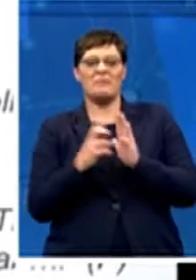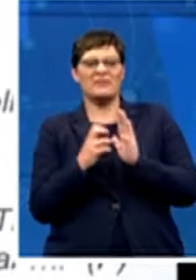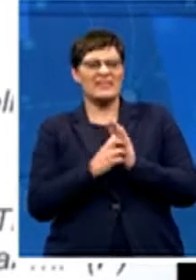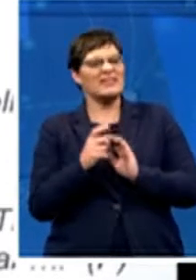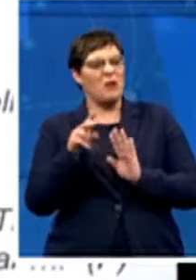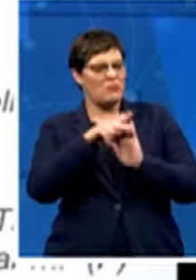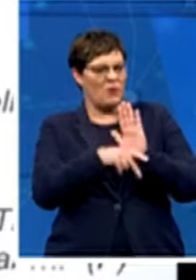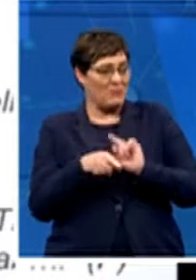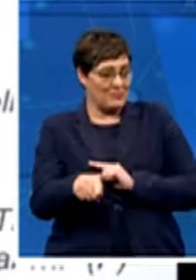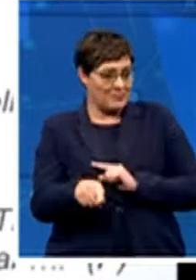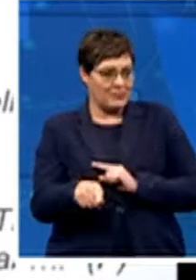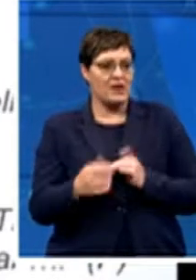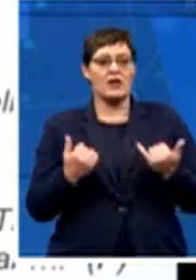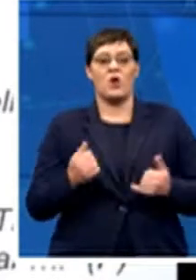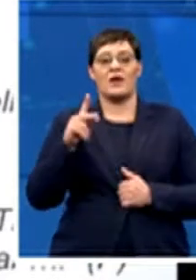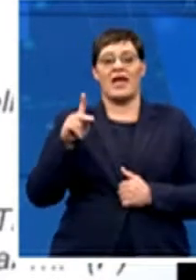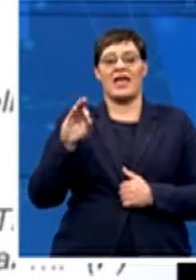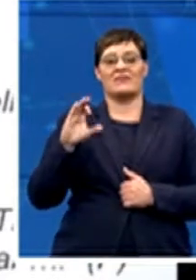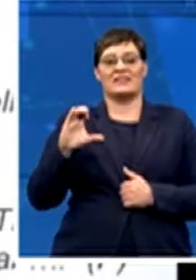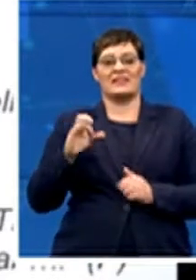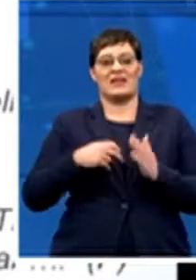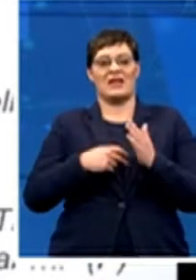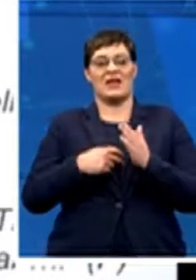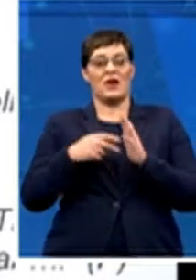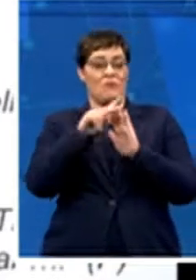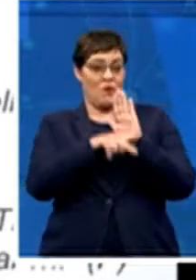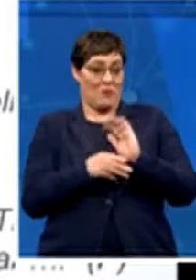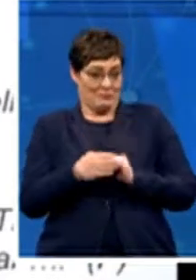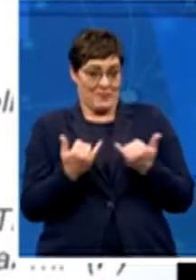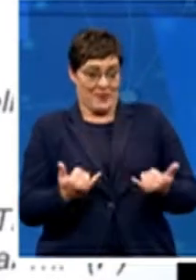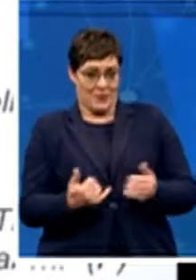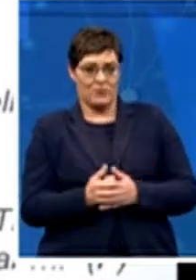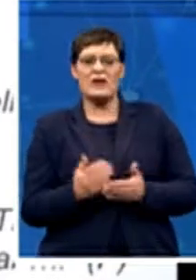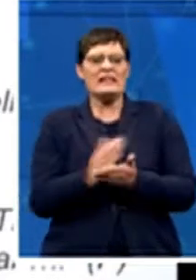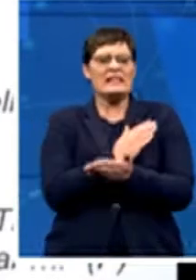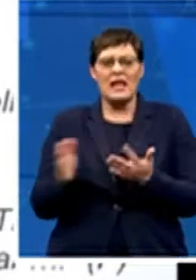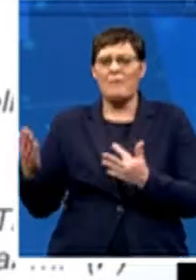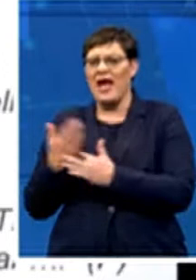program. Some had access through their schools and some had access through their clubs.